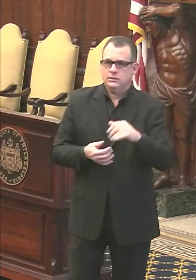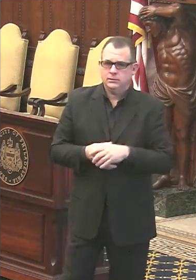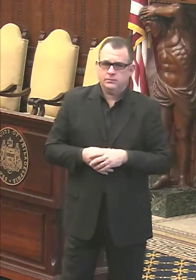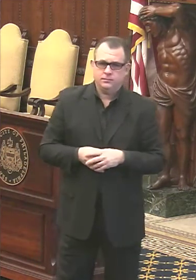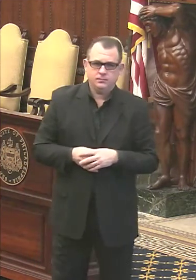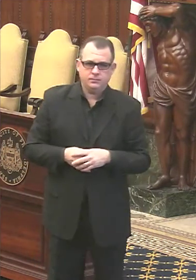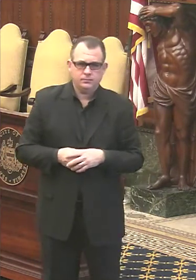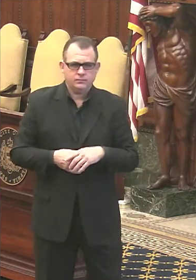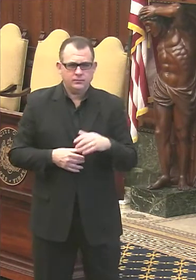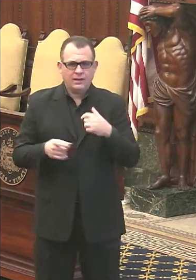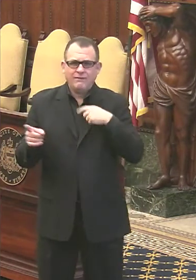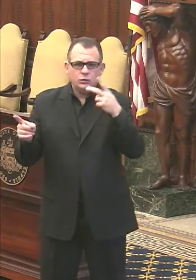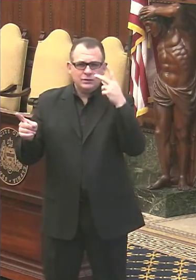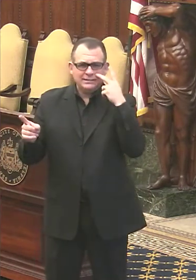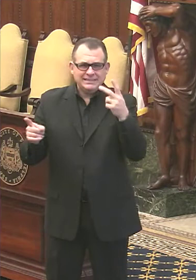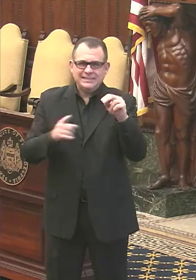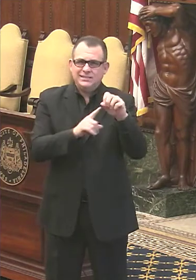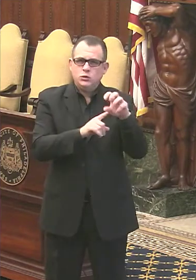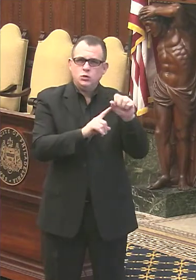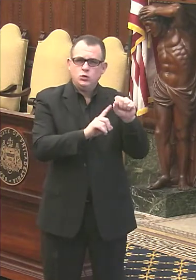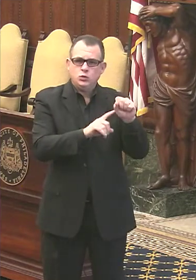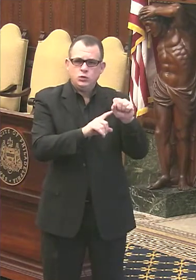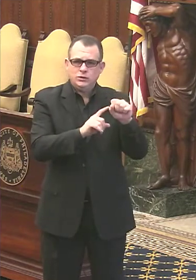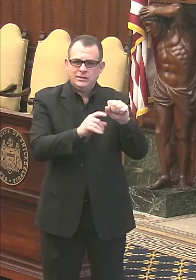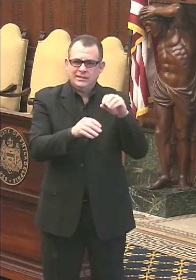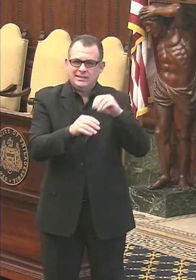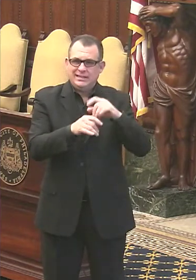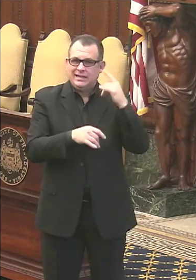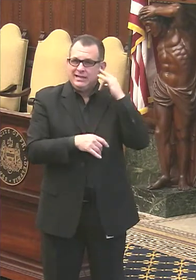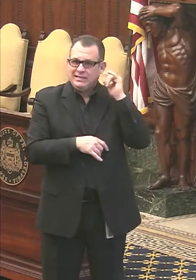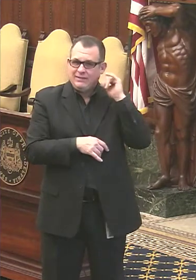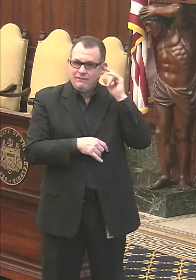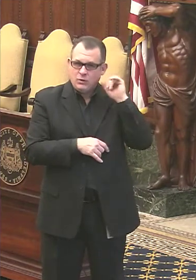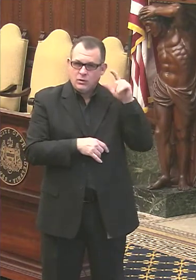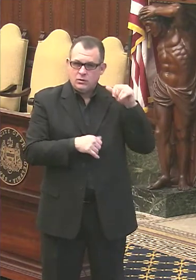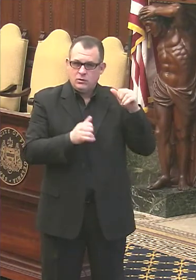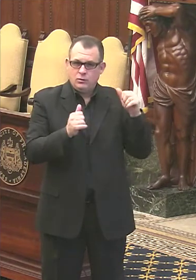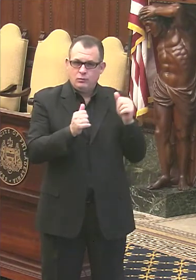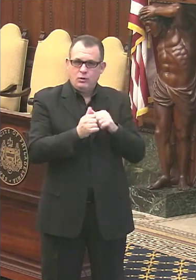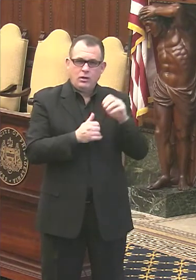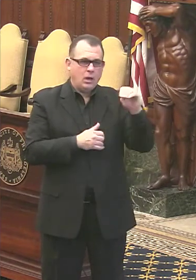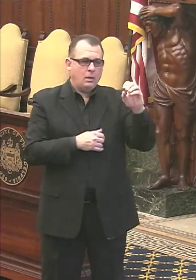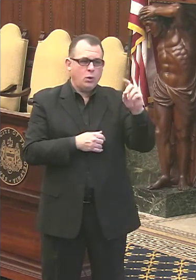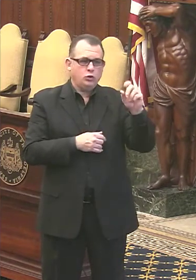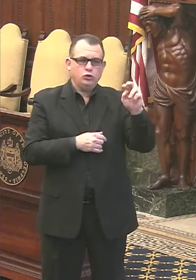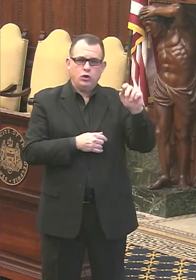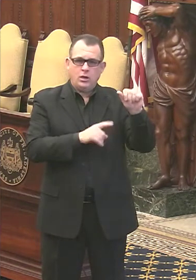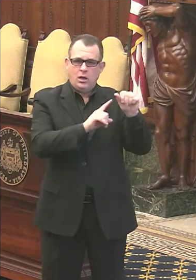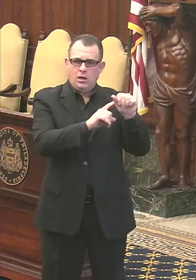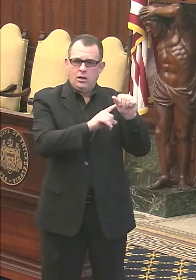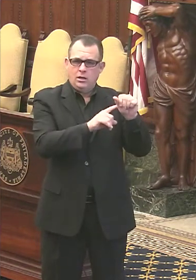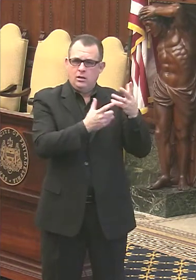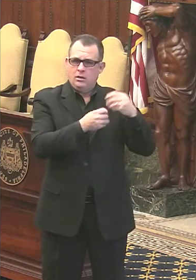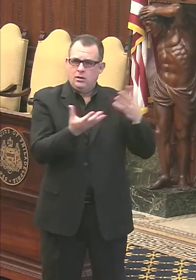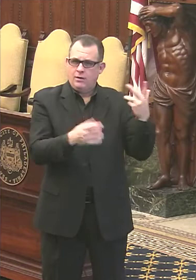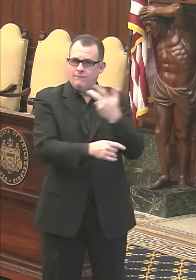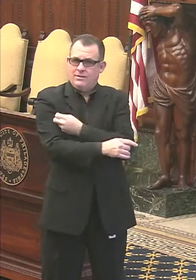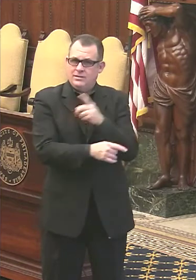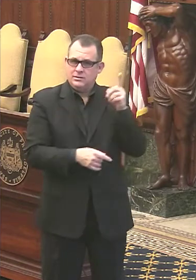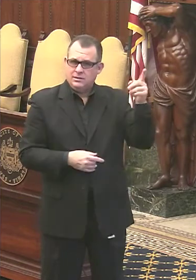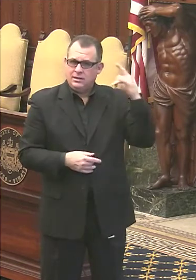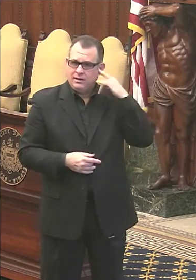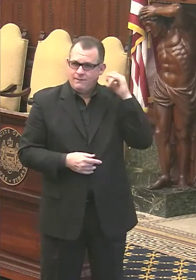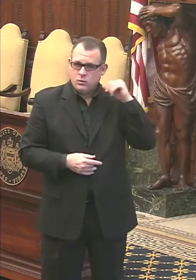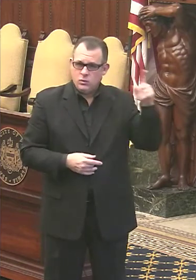have you seen the news and out of California with Moderna and they've stopped issuing the vaccine because of the extreme